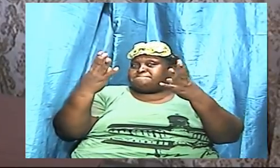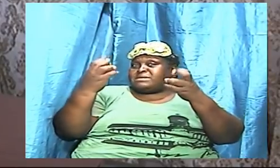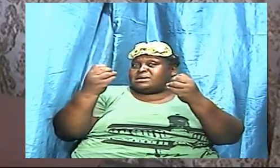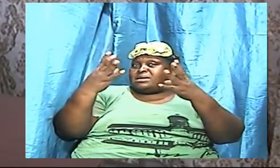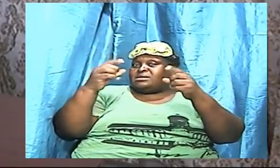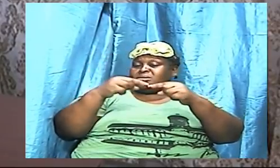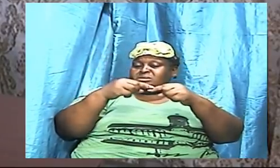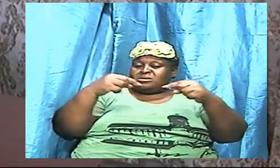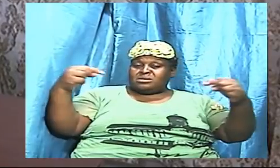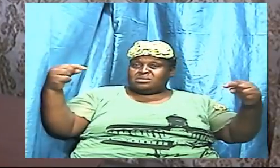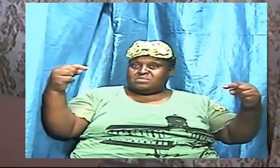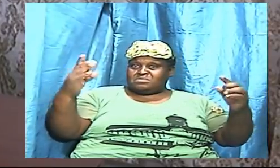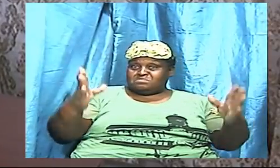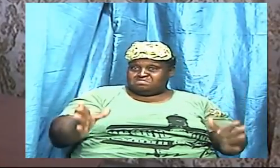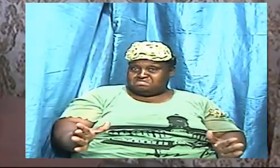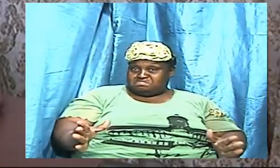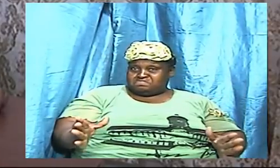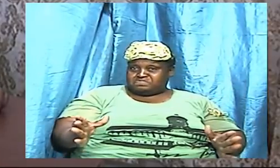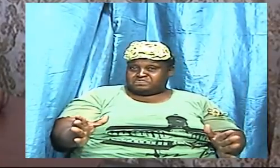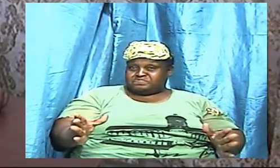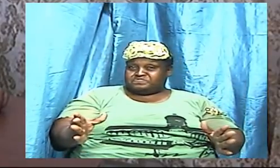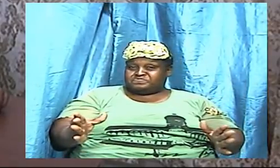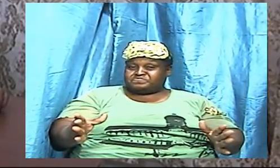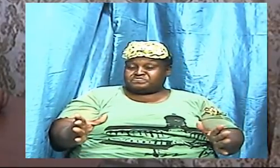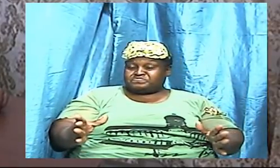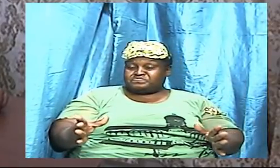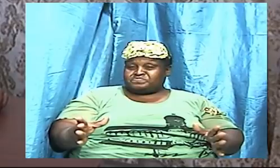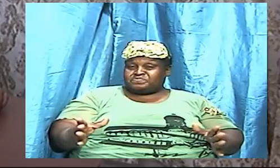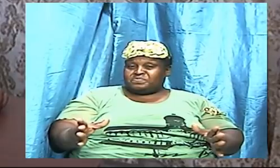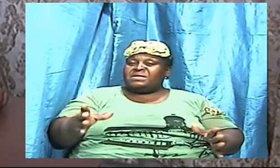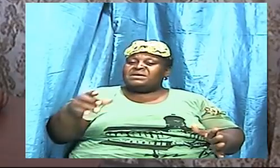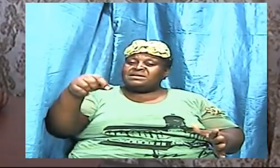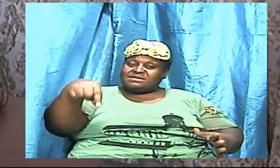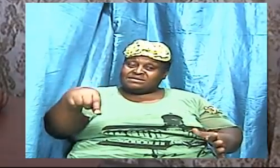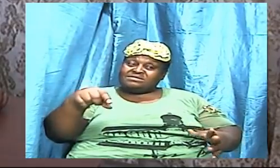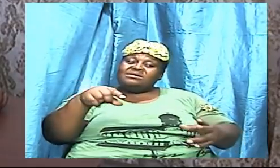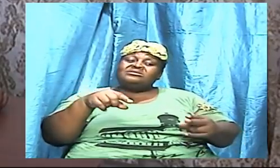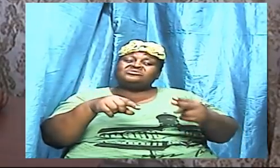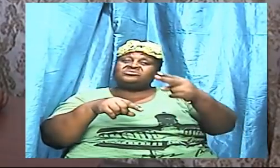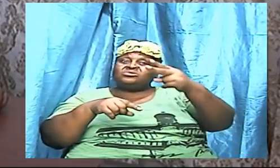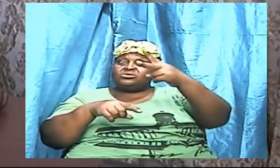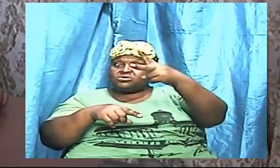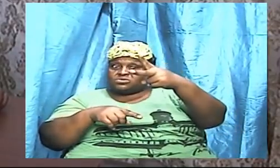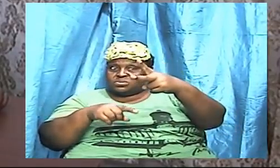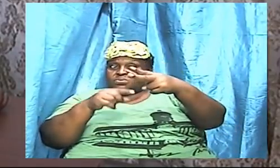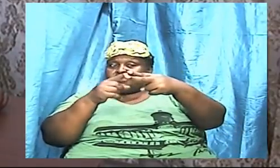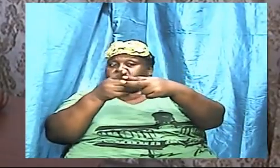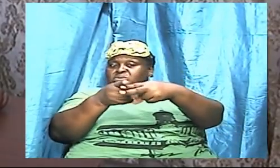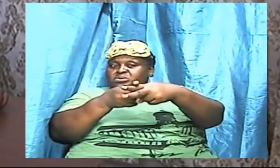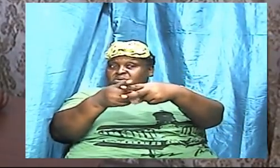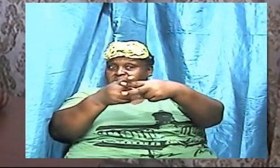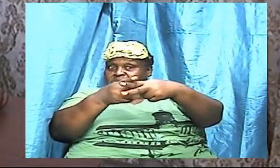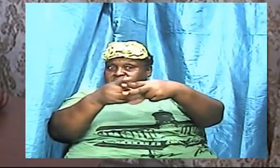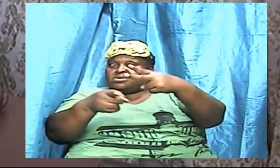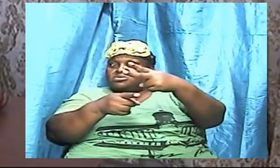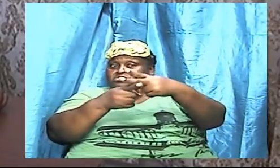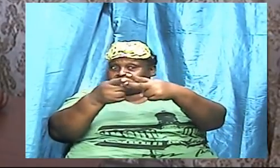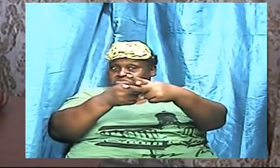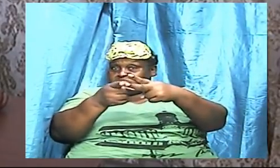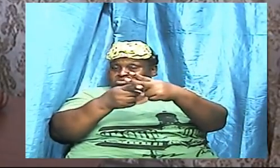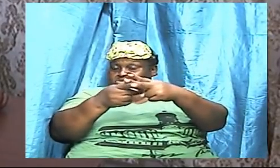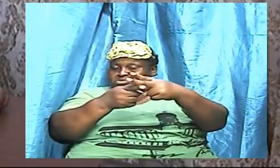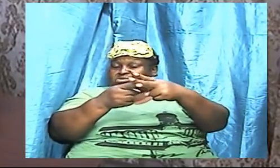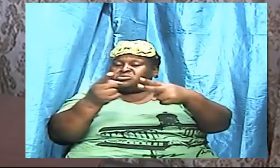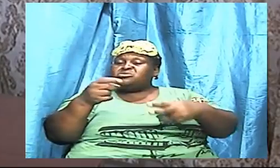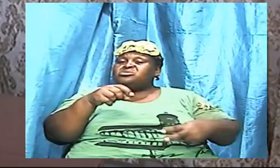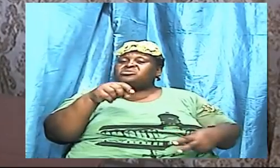of their enemies. It was this two-edged sword. It was this same word, this same